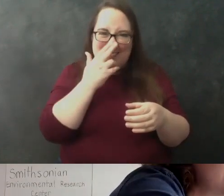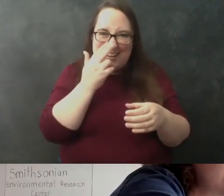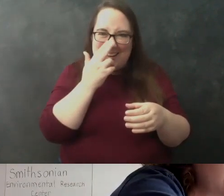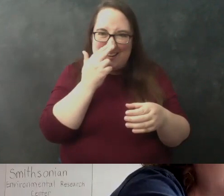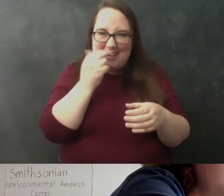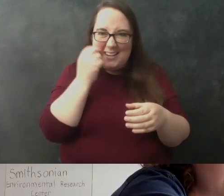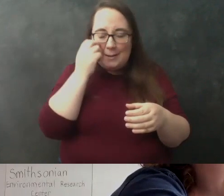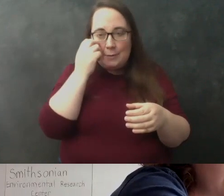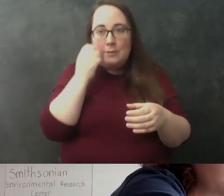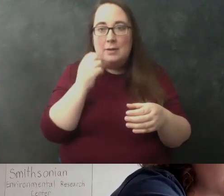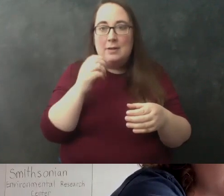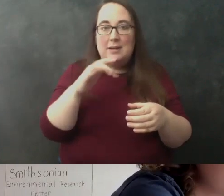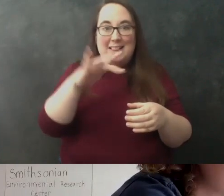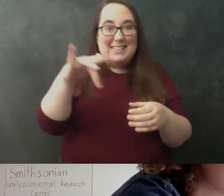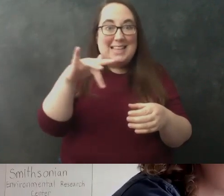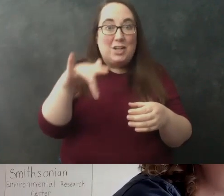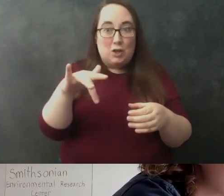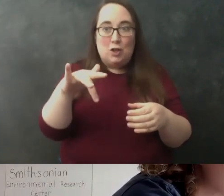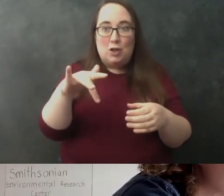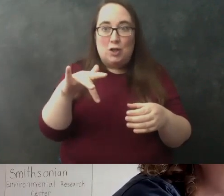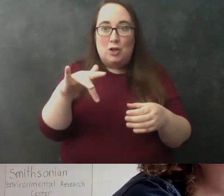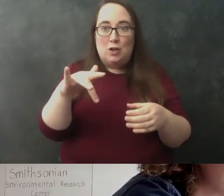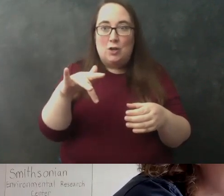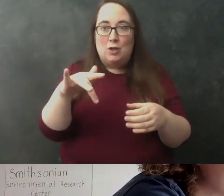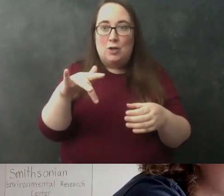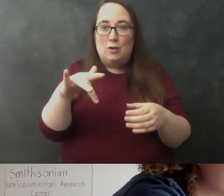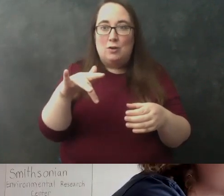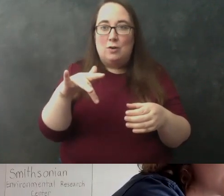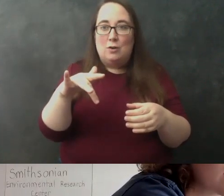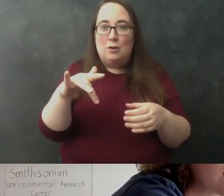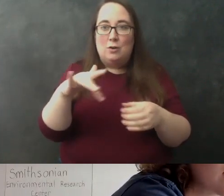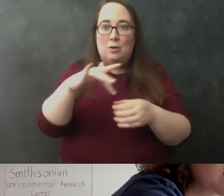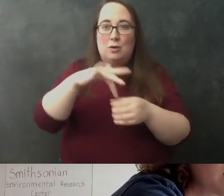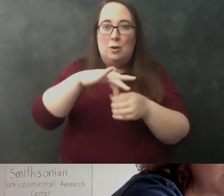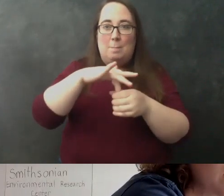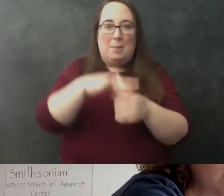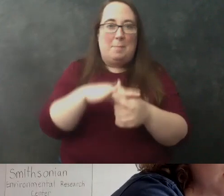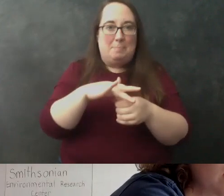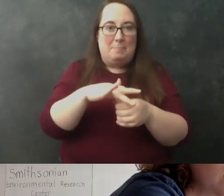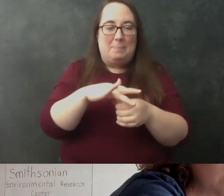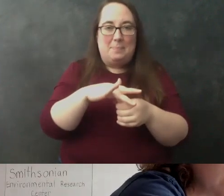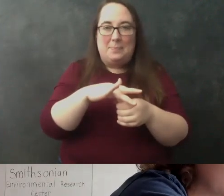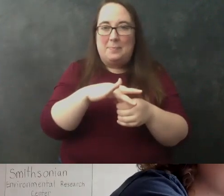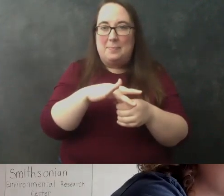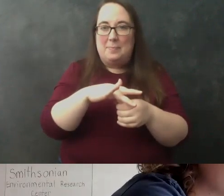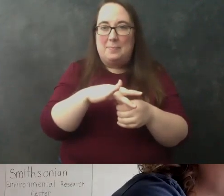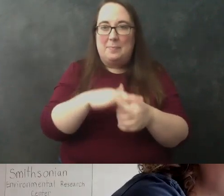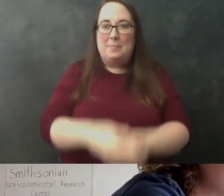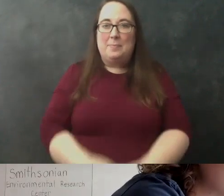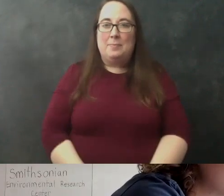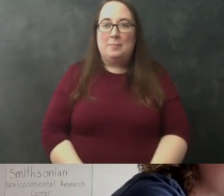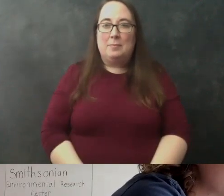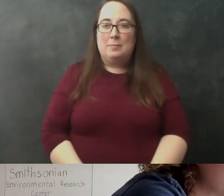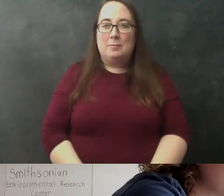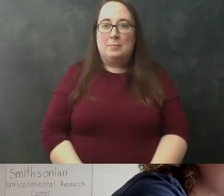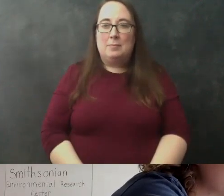this the center of the coffee filters and put it in a cup like this and then what i